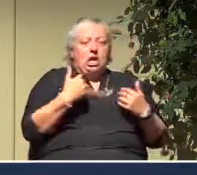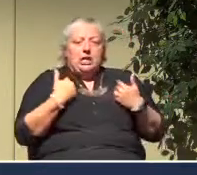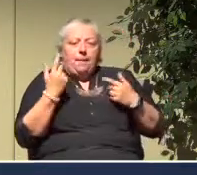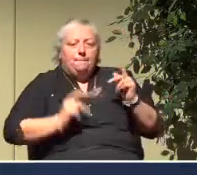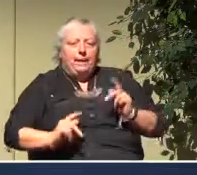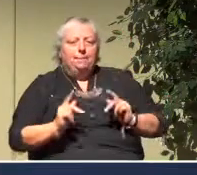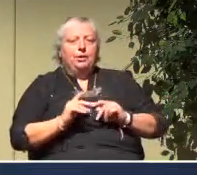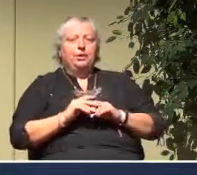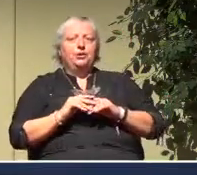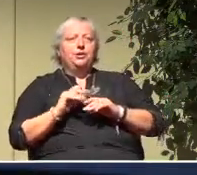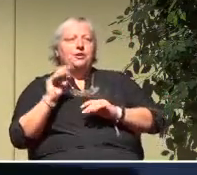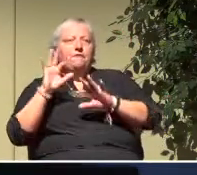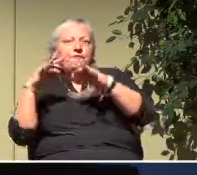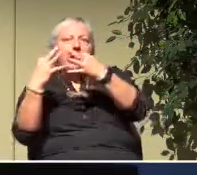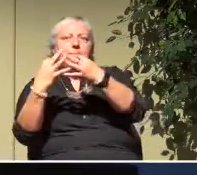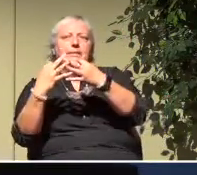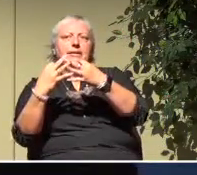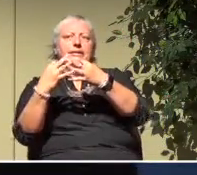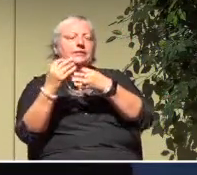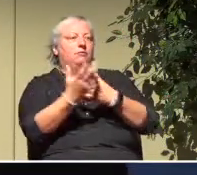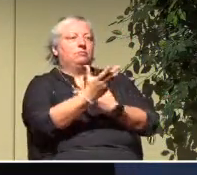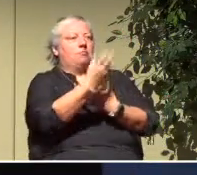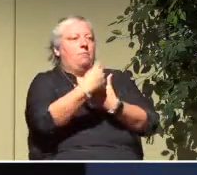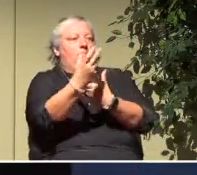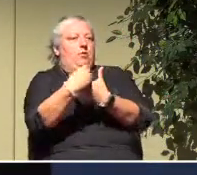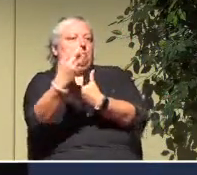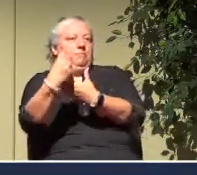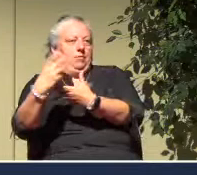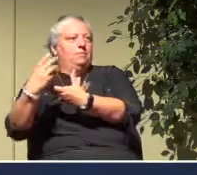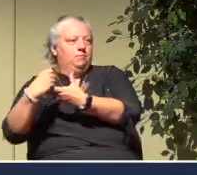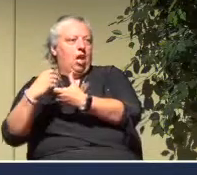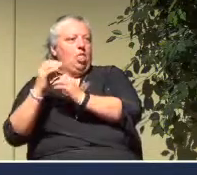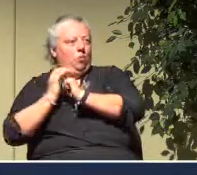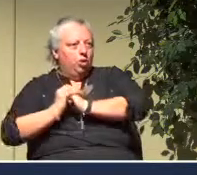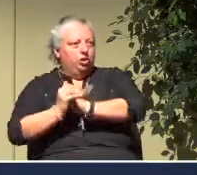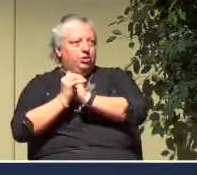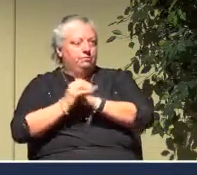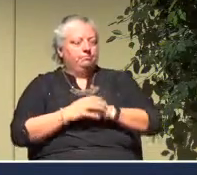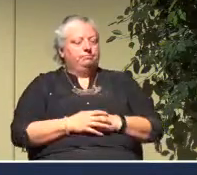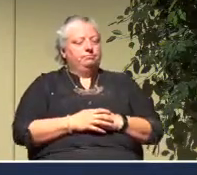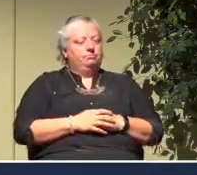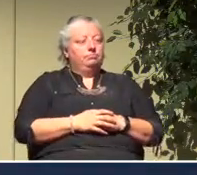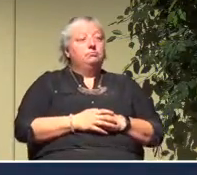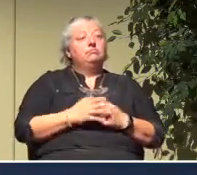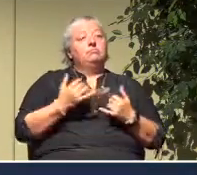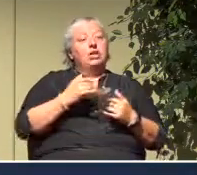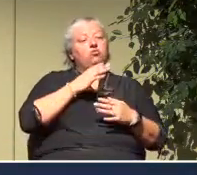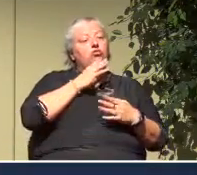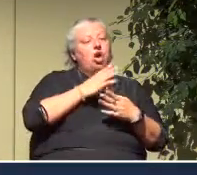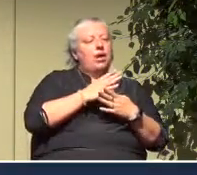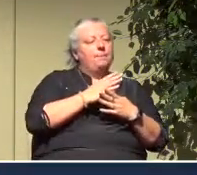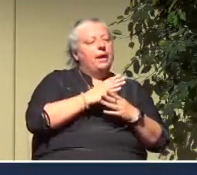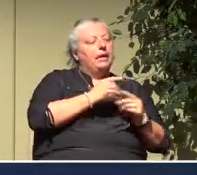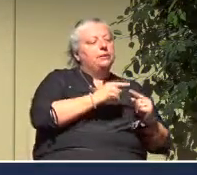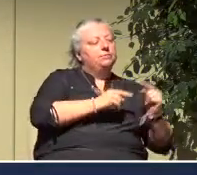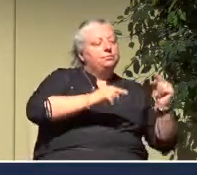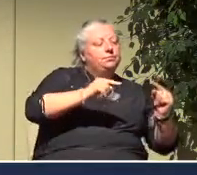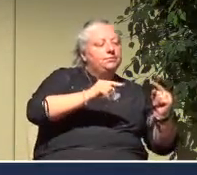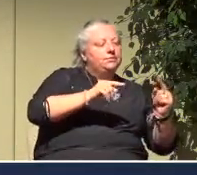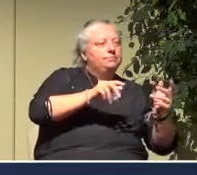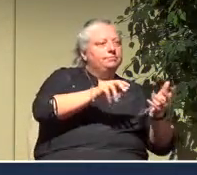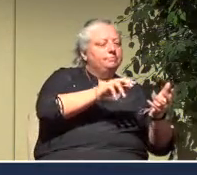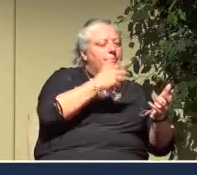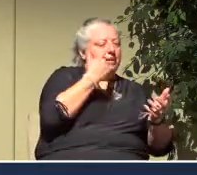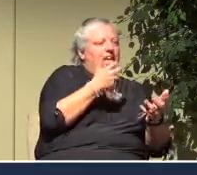and so on. But we're going to be talking about that already this morning because it crosses over into worship. You will have heard that already